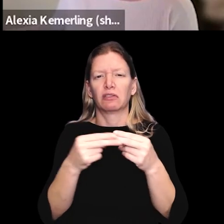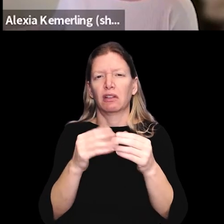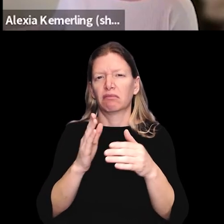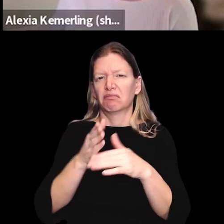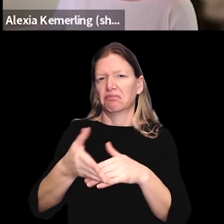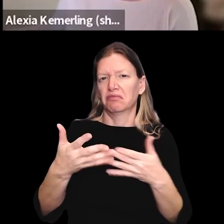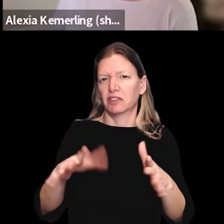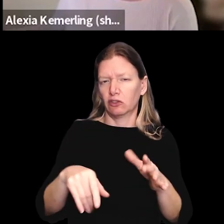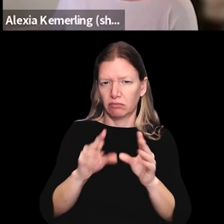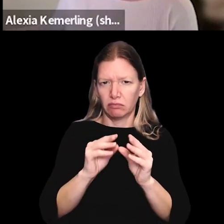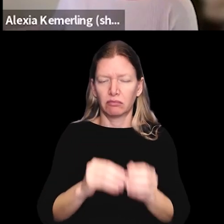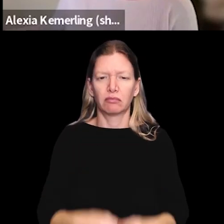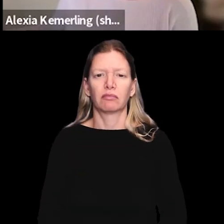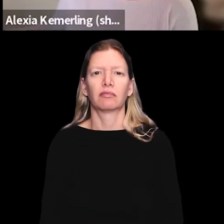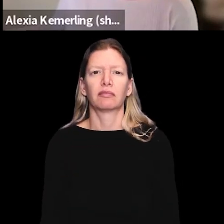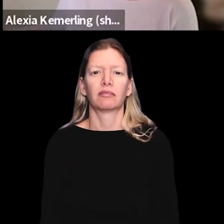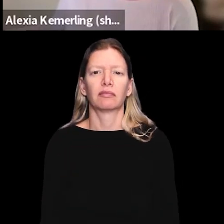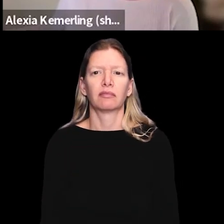So we can share these slides afterwards.